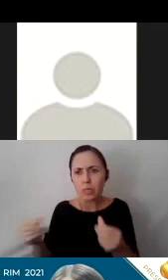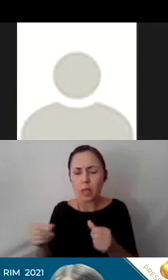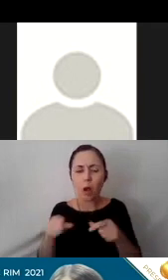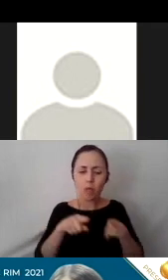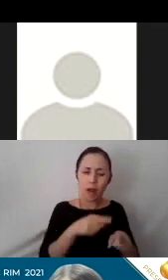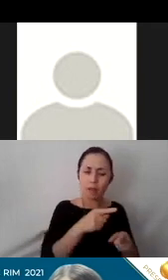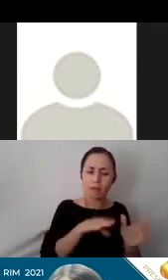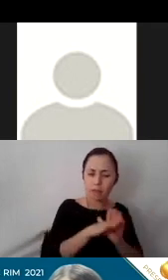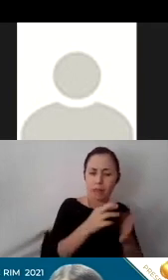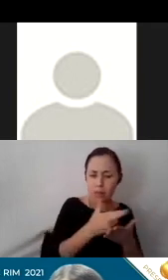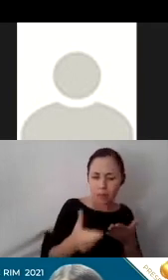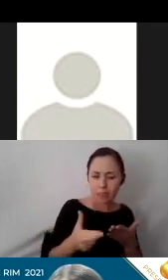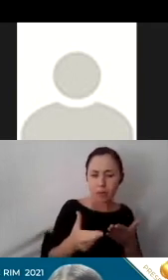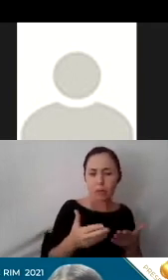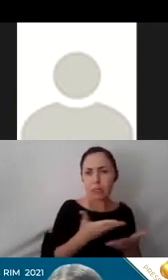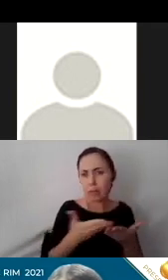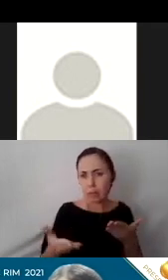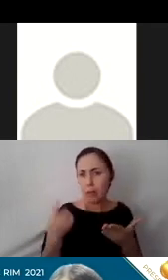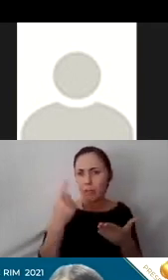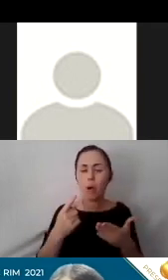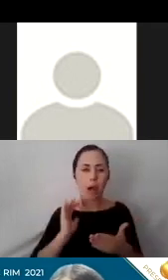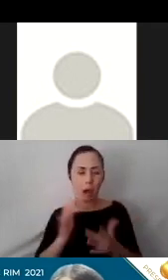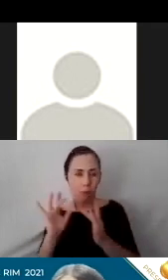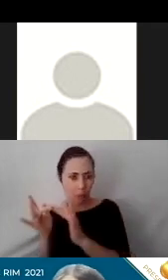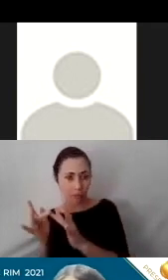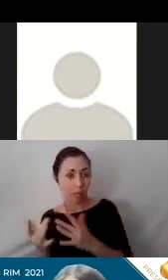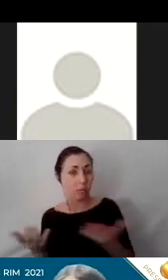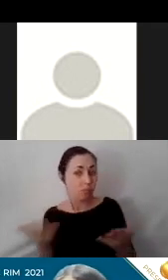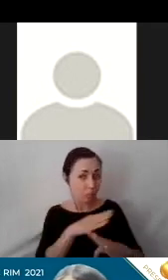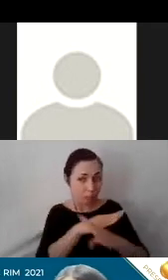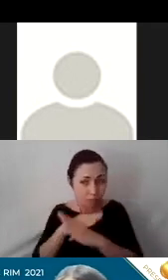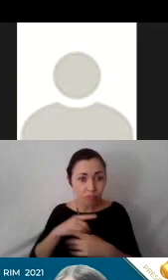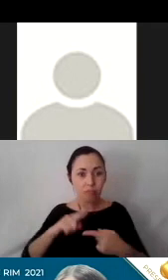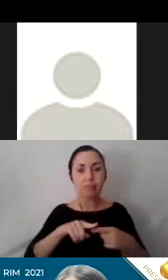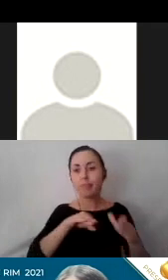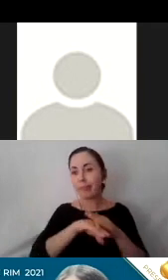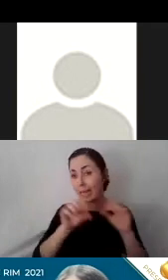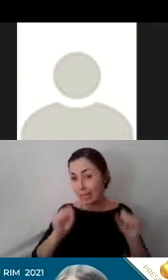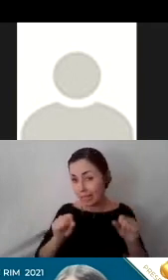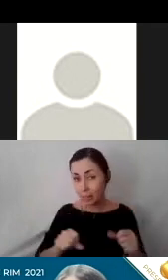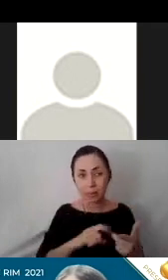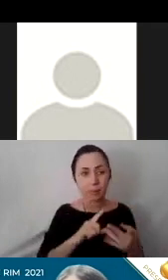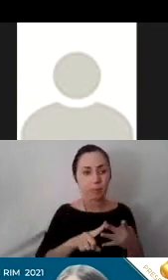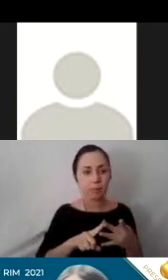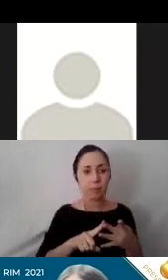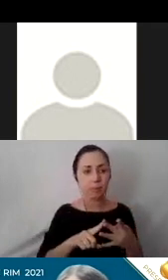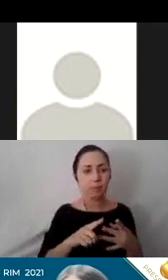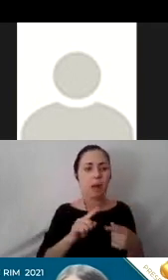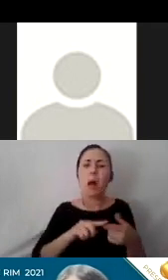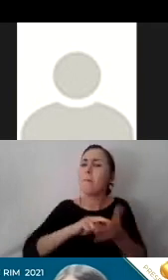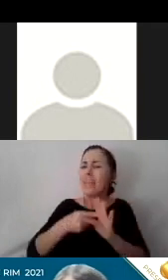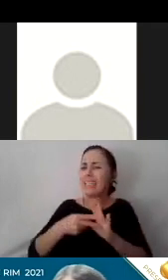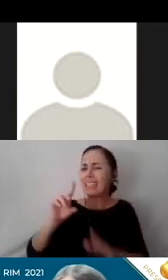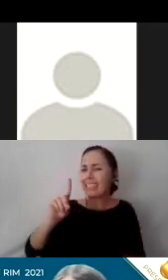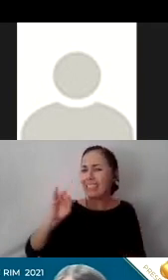materials for our website and resource distribution include accessibility, making digital products available